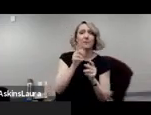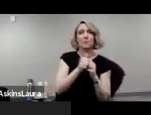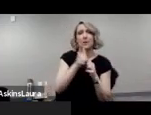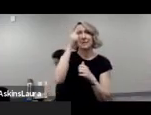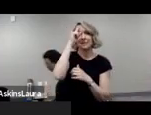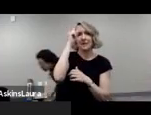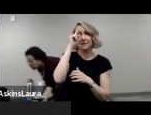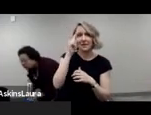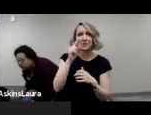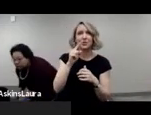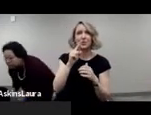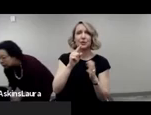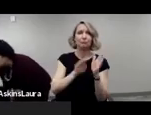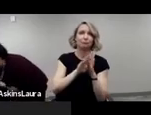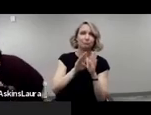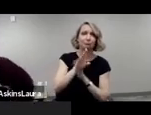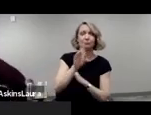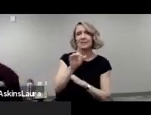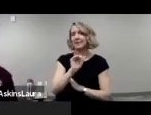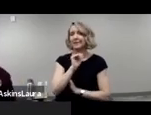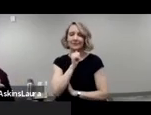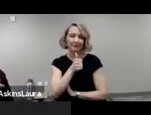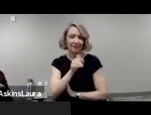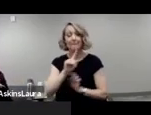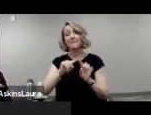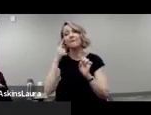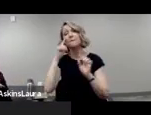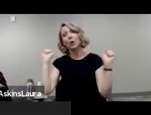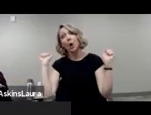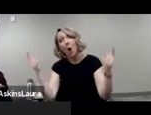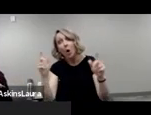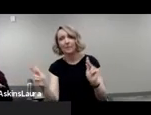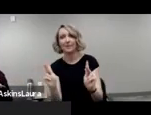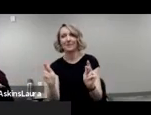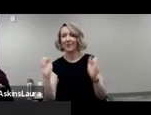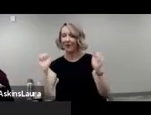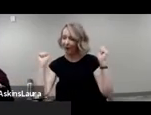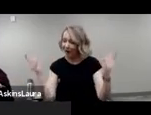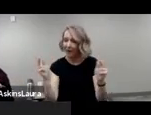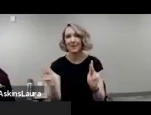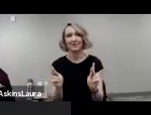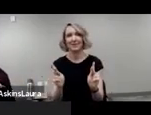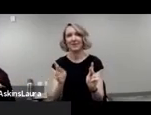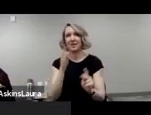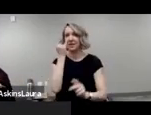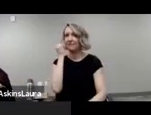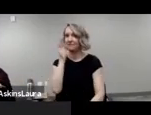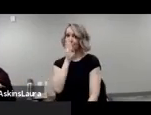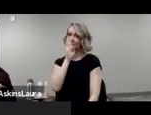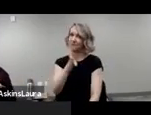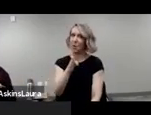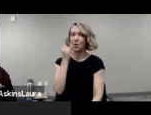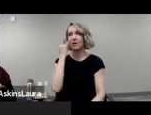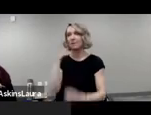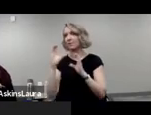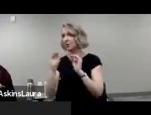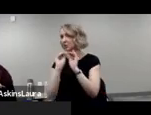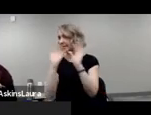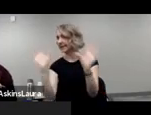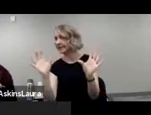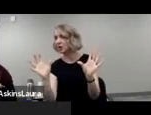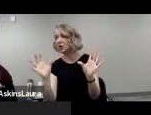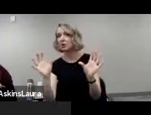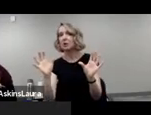disabilities, but for everyone. I'm a big believer in plain language for all people. If you are straightforward, if your communication is clear